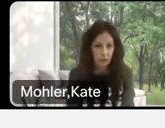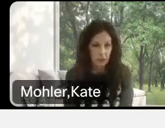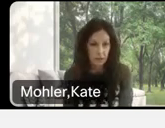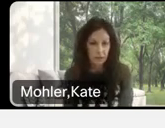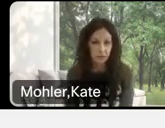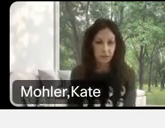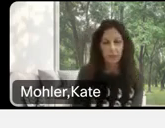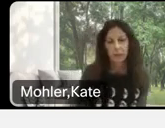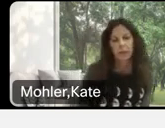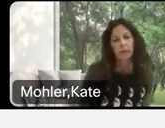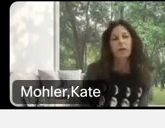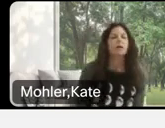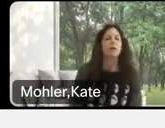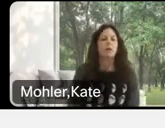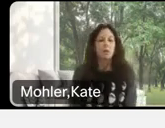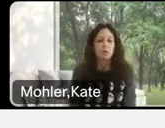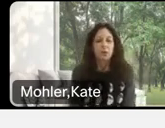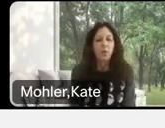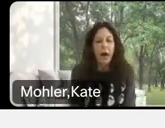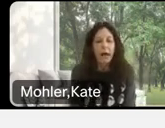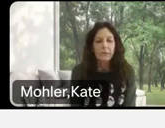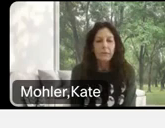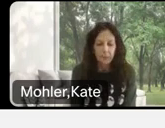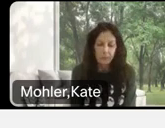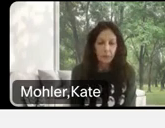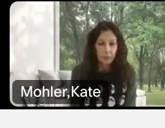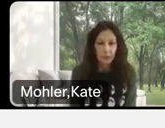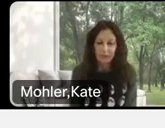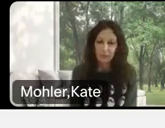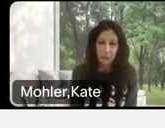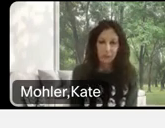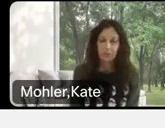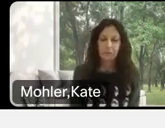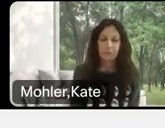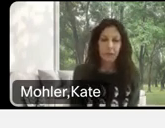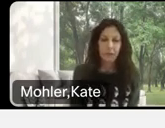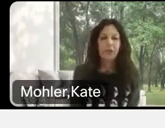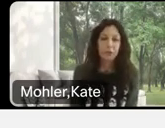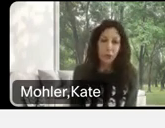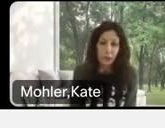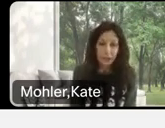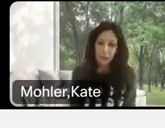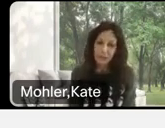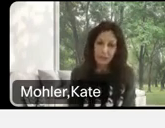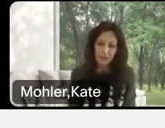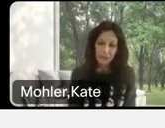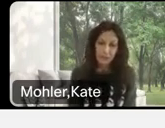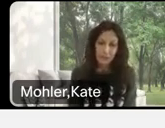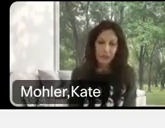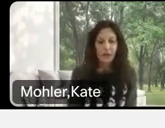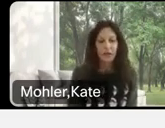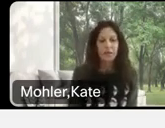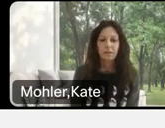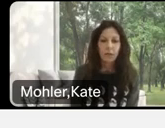Thank you, Jason. So, why might people be excluded? There are so many reasons.